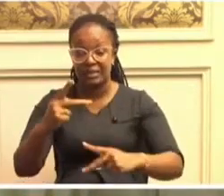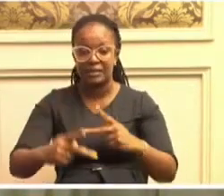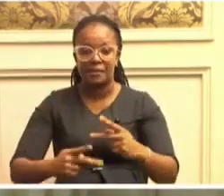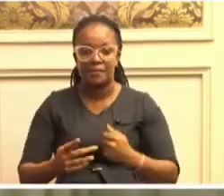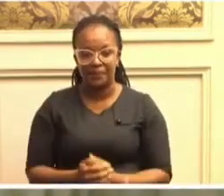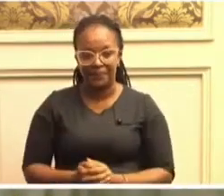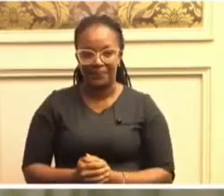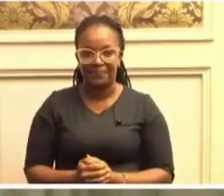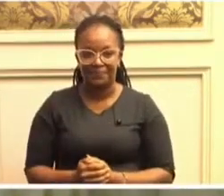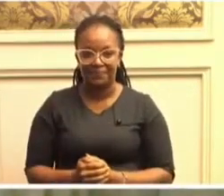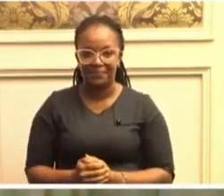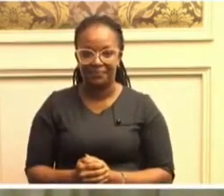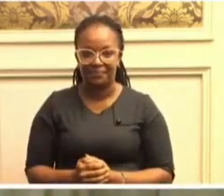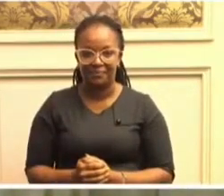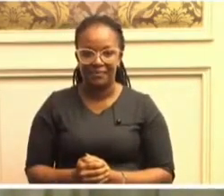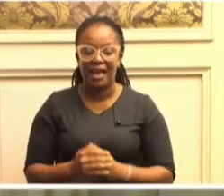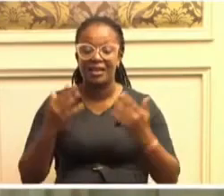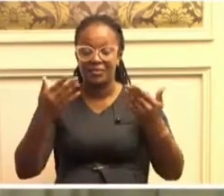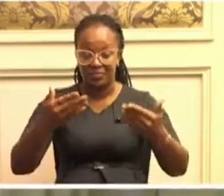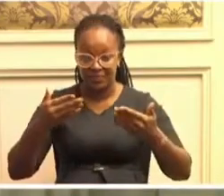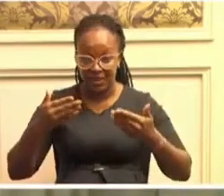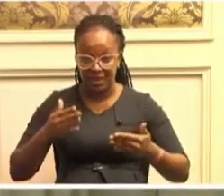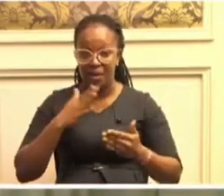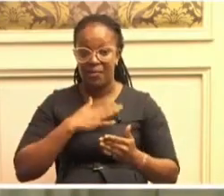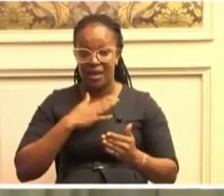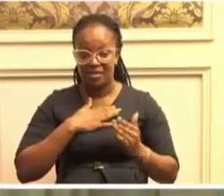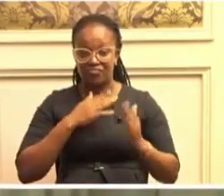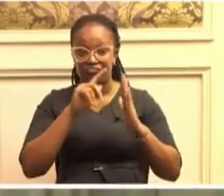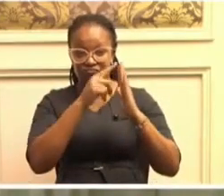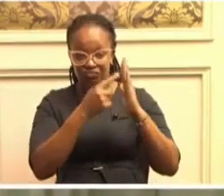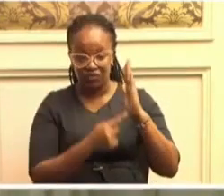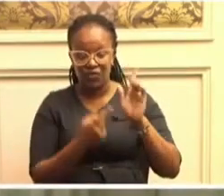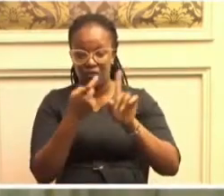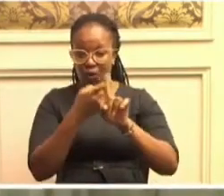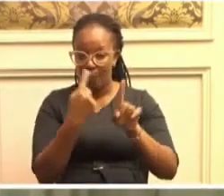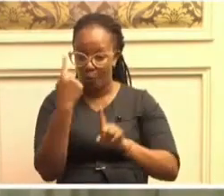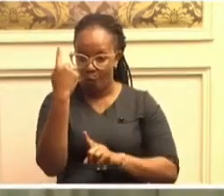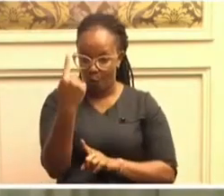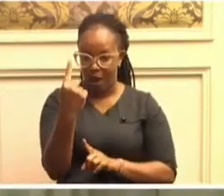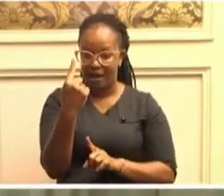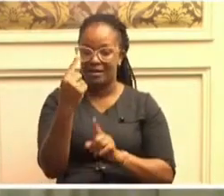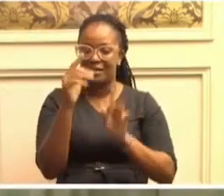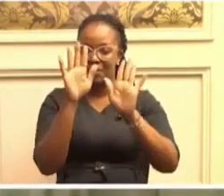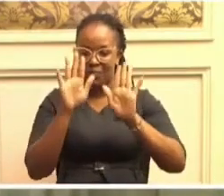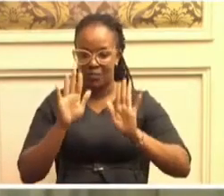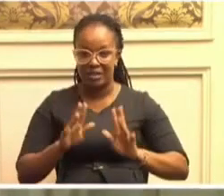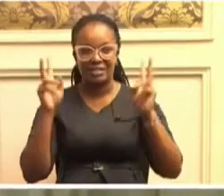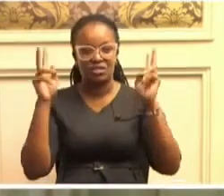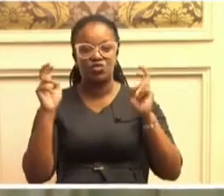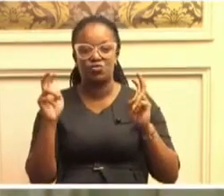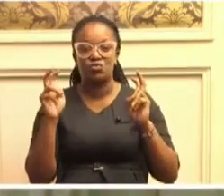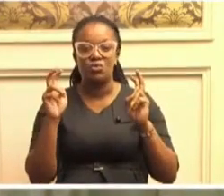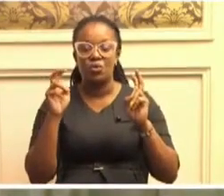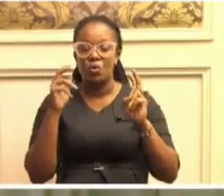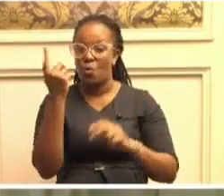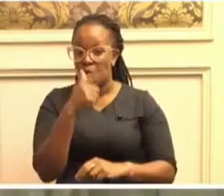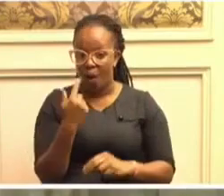I premise my discourse on one fundamental issue. The people themselves.